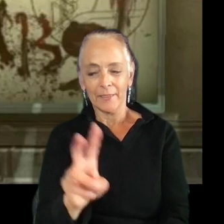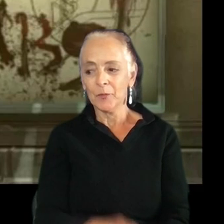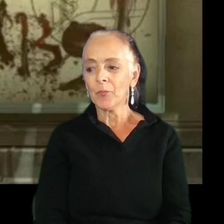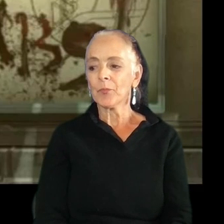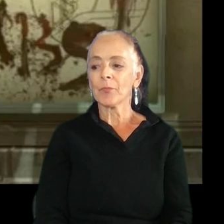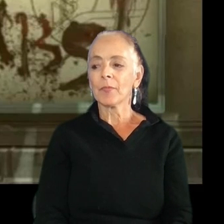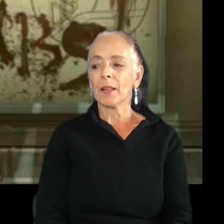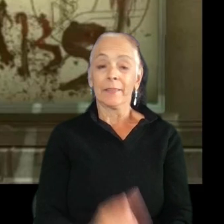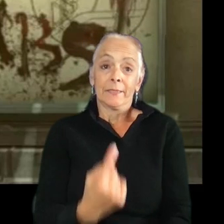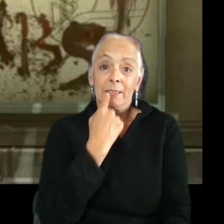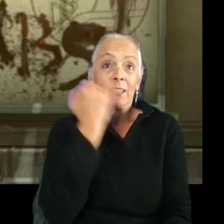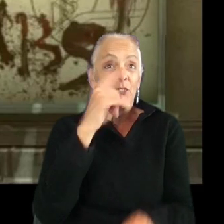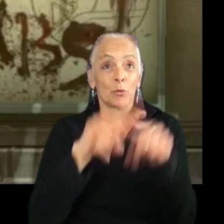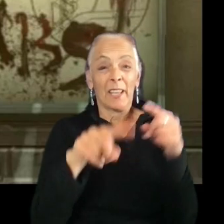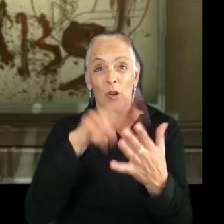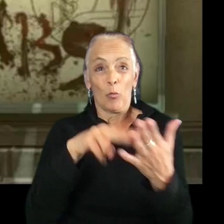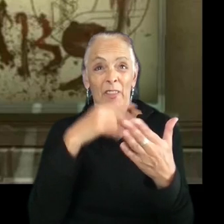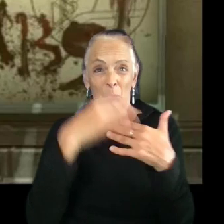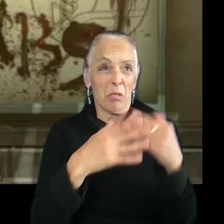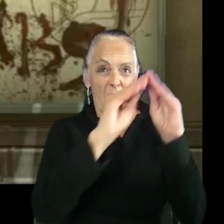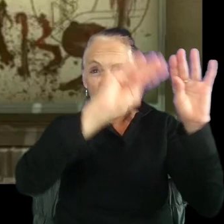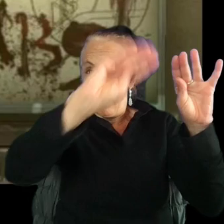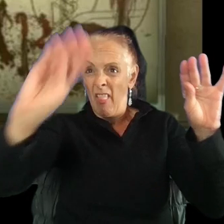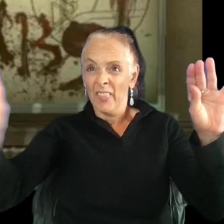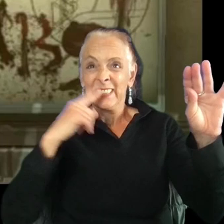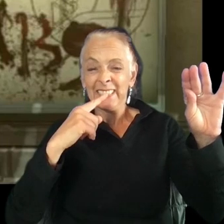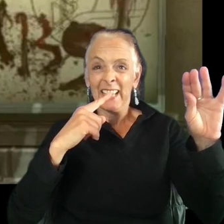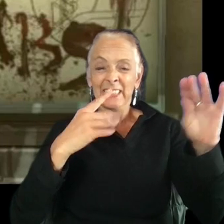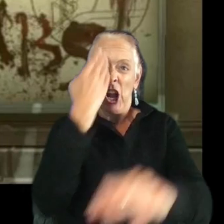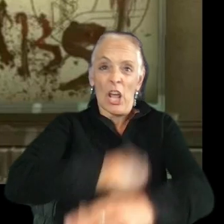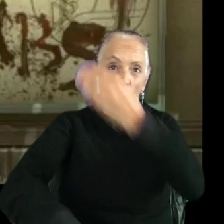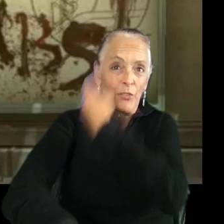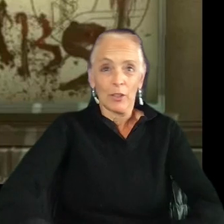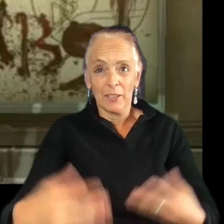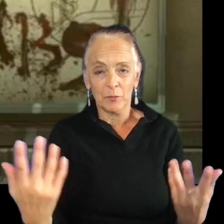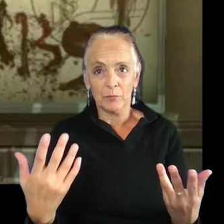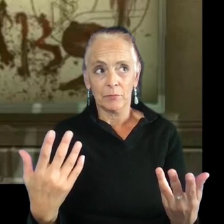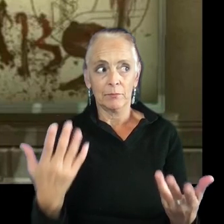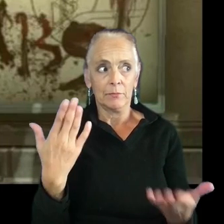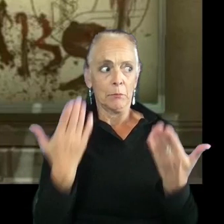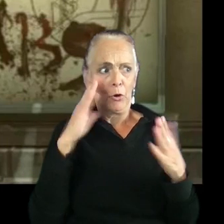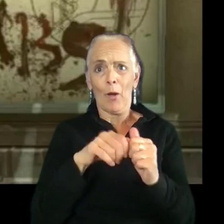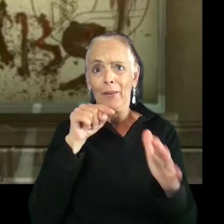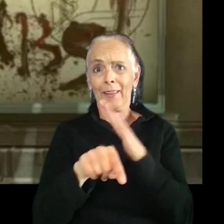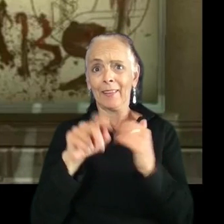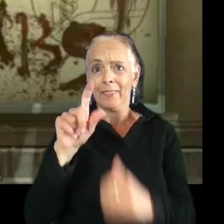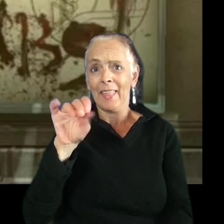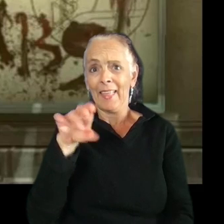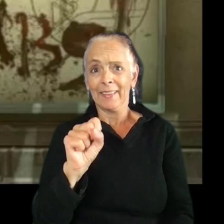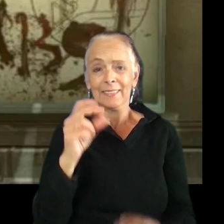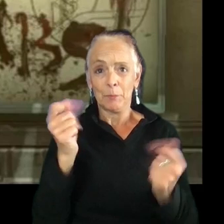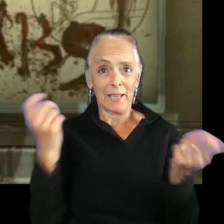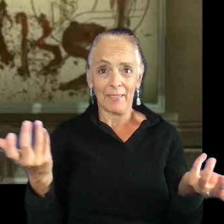because if you can't read the blood on the wall that says, cut off their limbs, you may not immediately know how to kill those aliens in dead space.